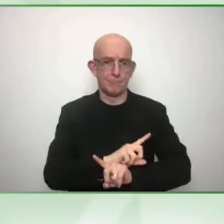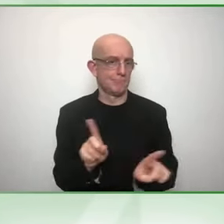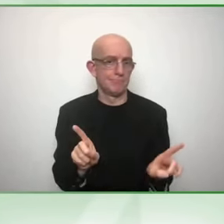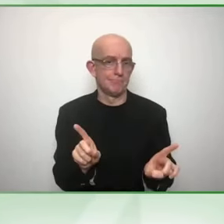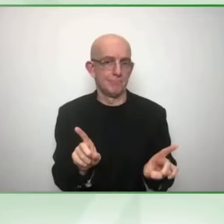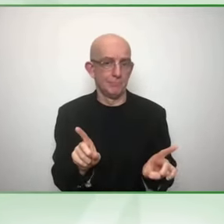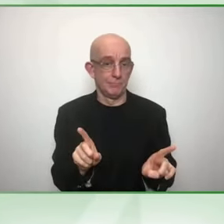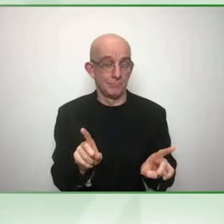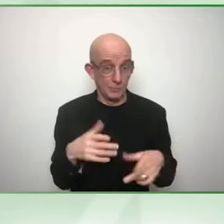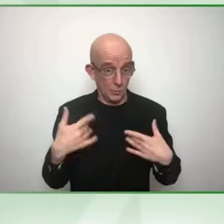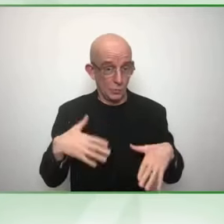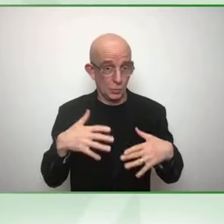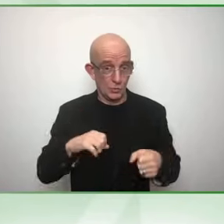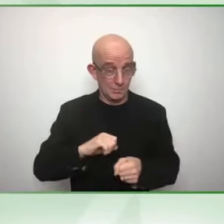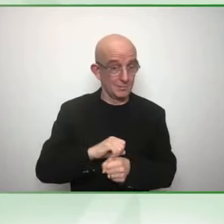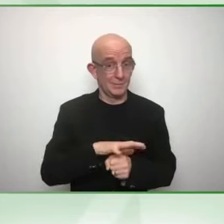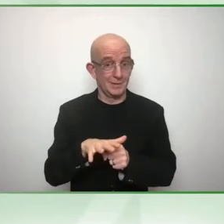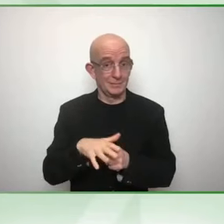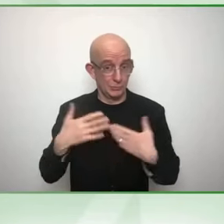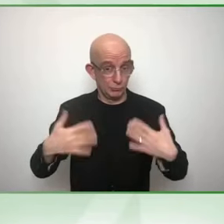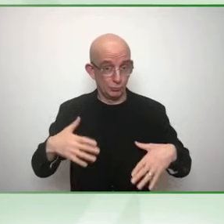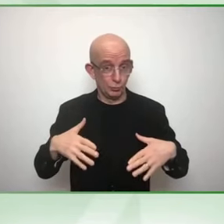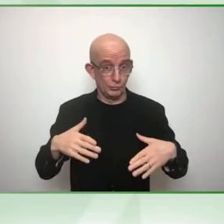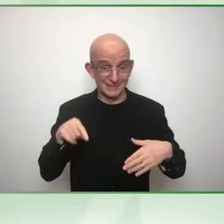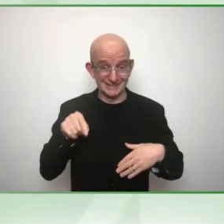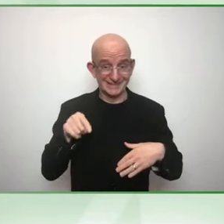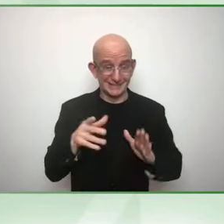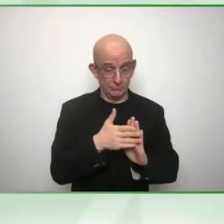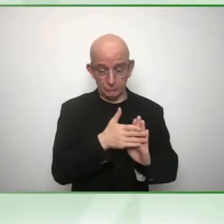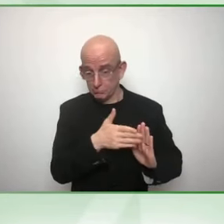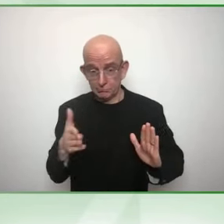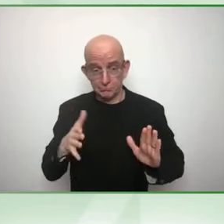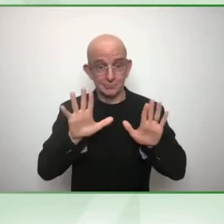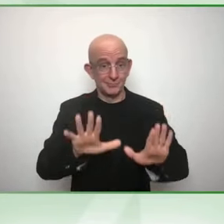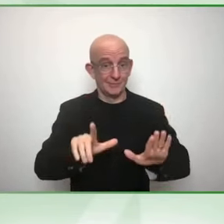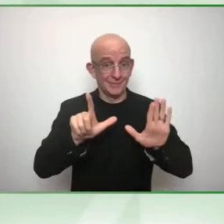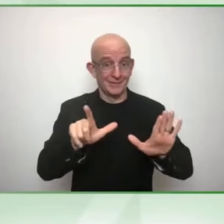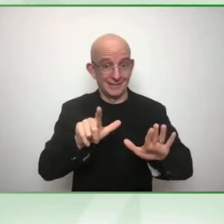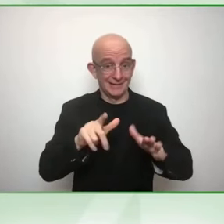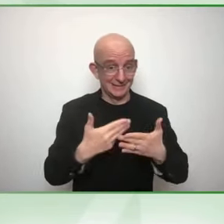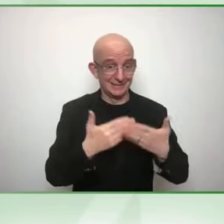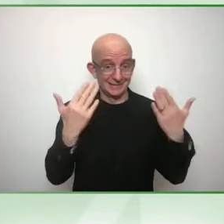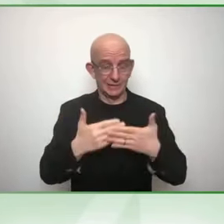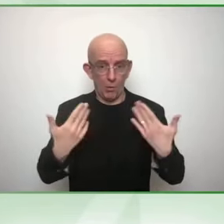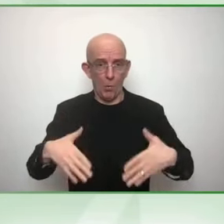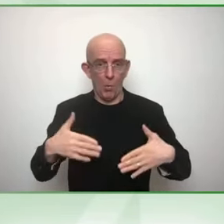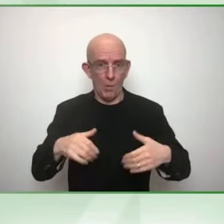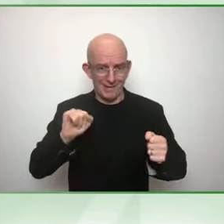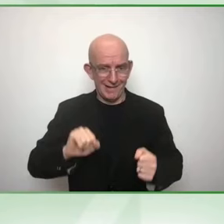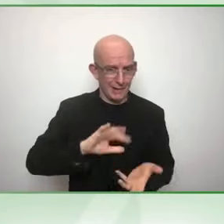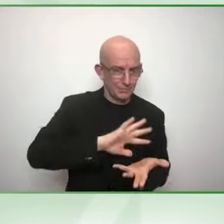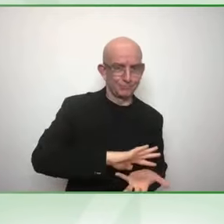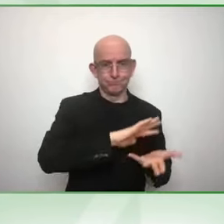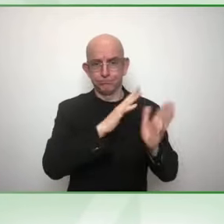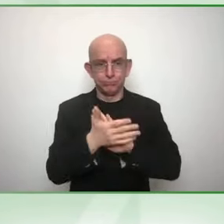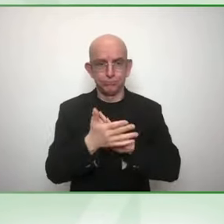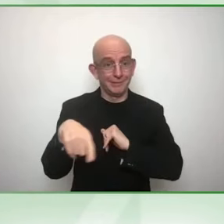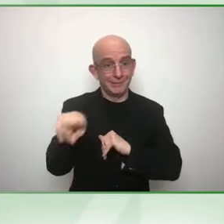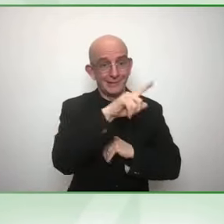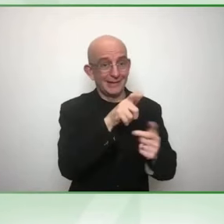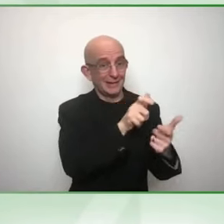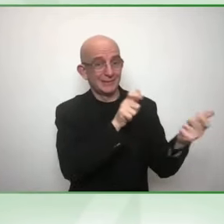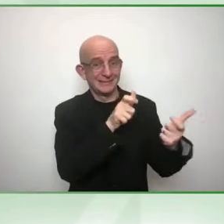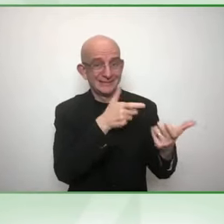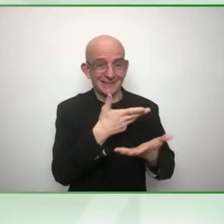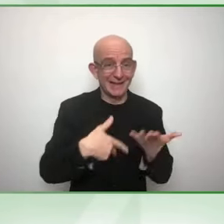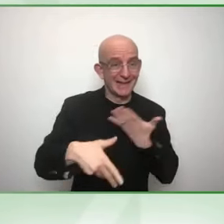before because it was too complicated or too expensive for them to do before. But we realized in the pandemic that the most of the businesses that